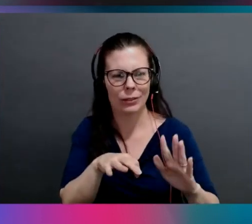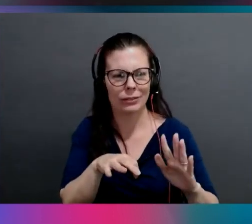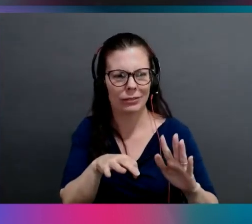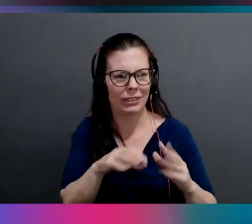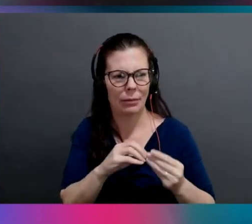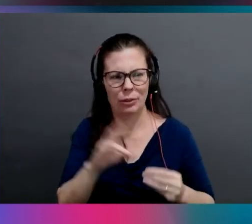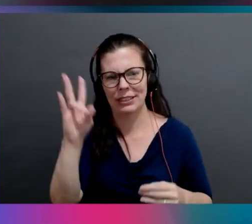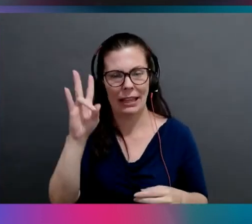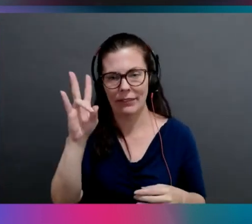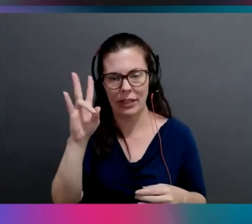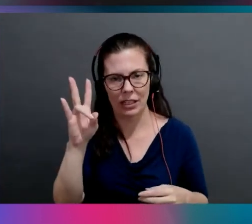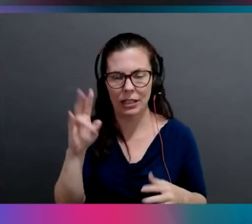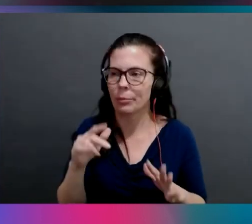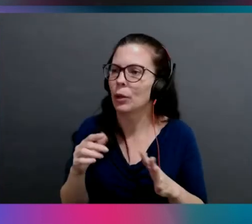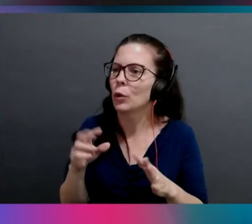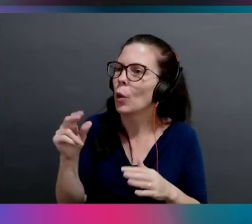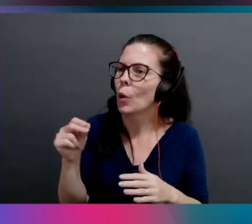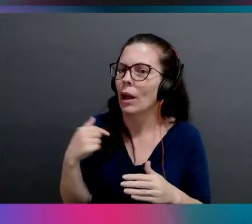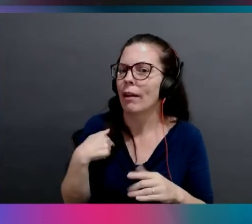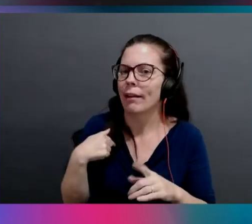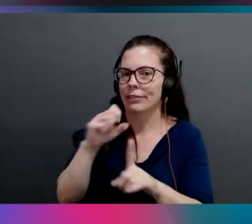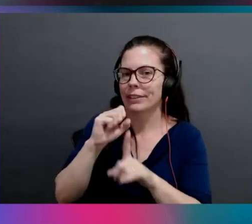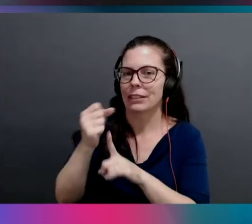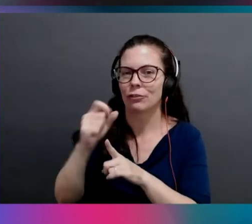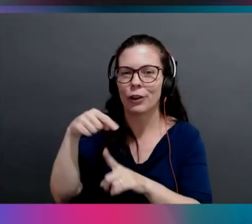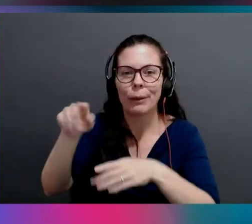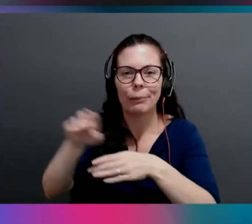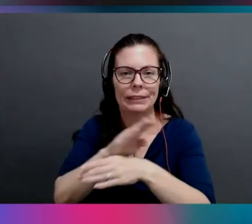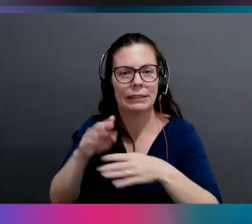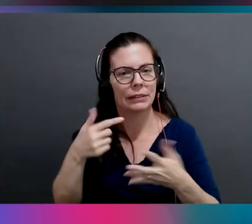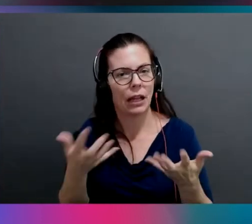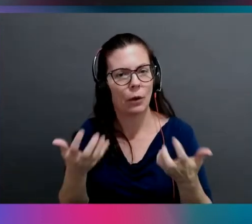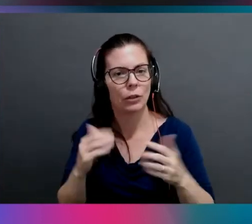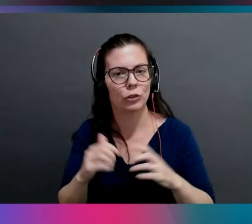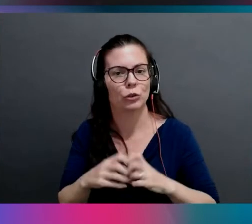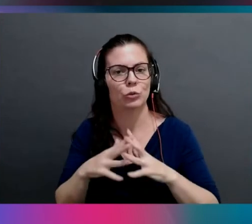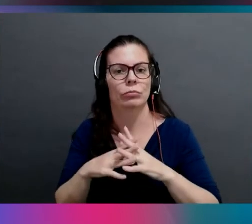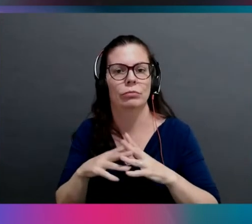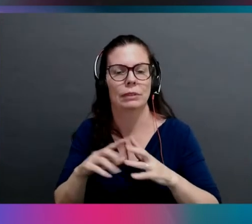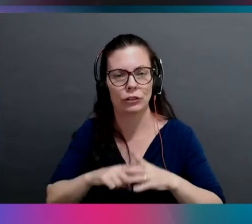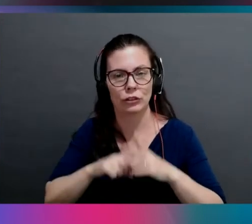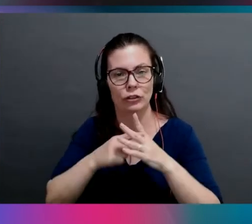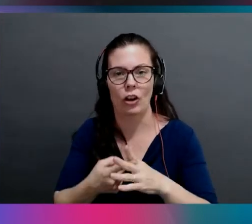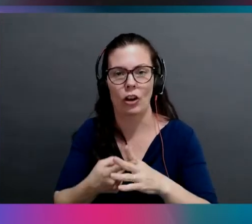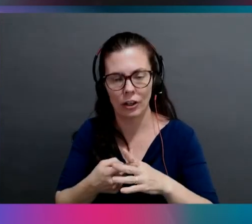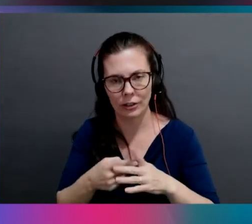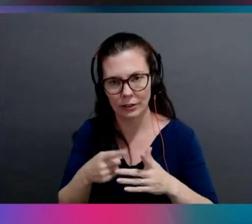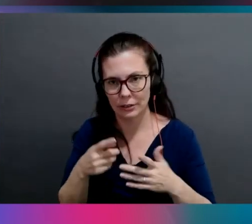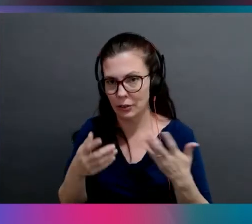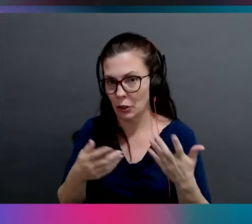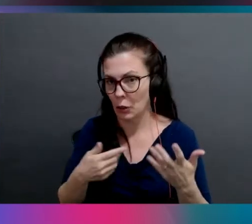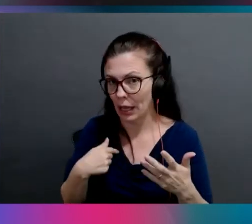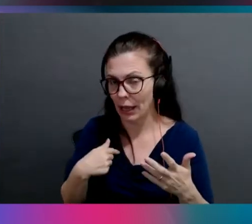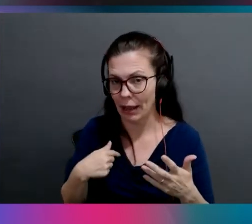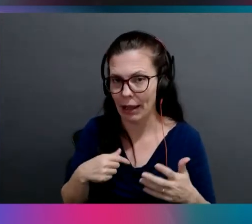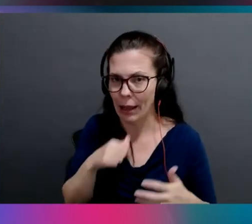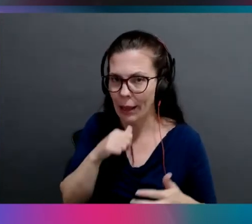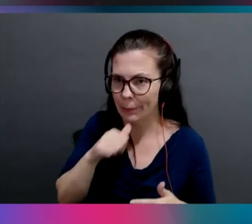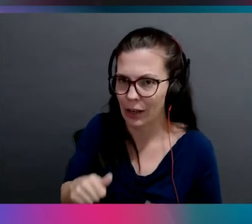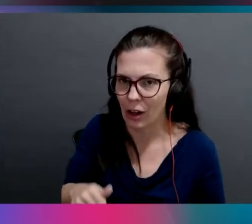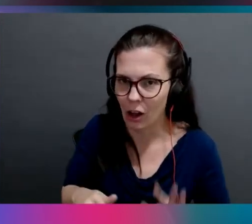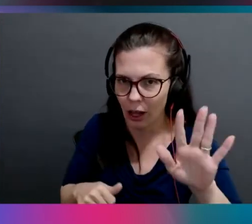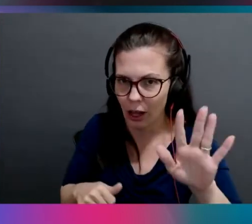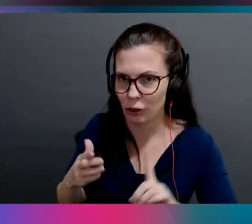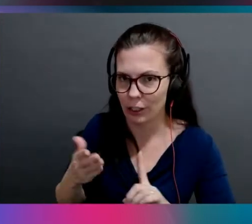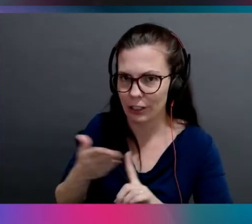now I actually have like this use case for this business that I want to start. Uh, I totally not plugging my own business of selling